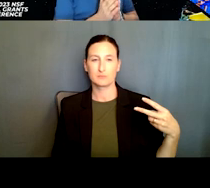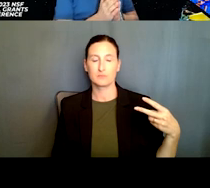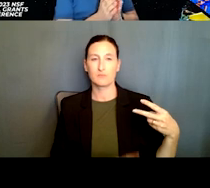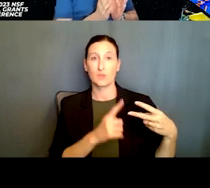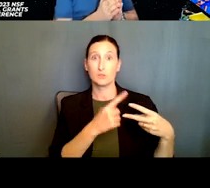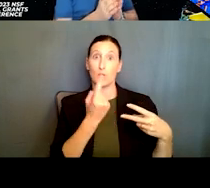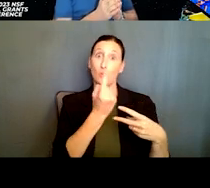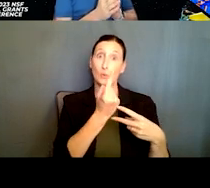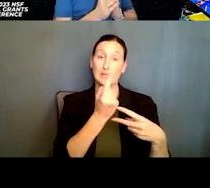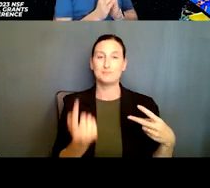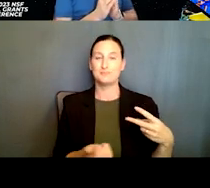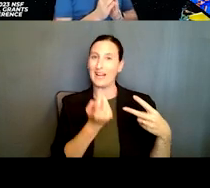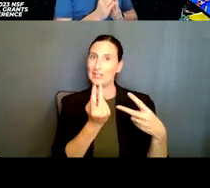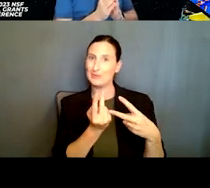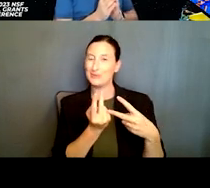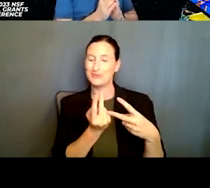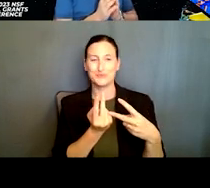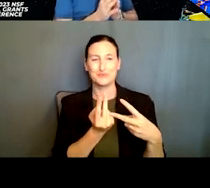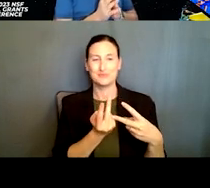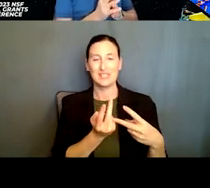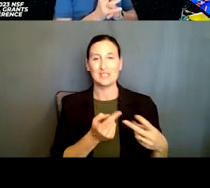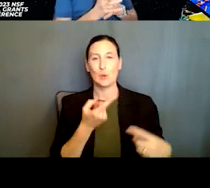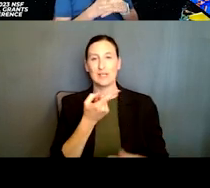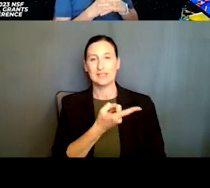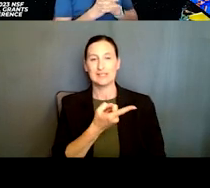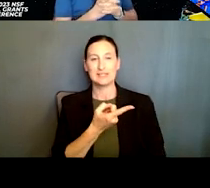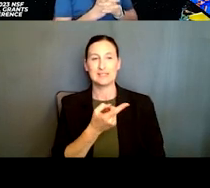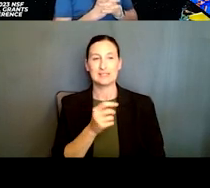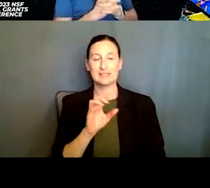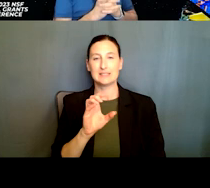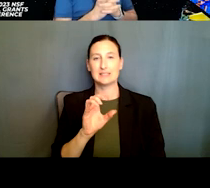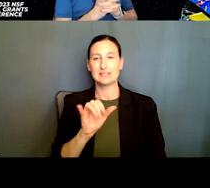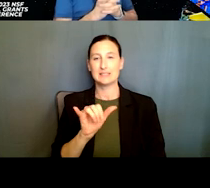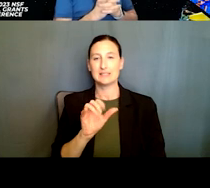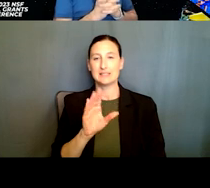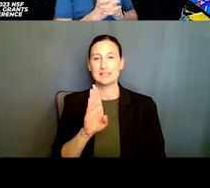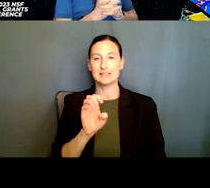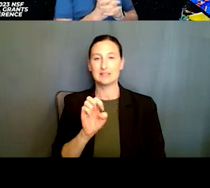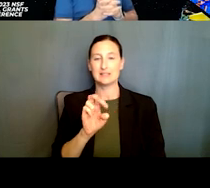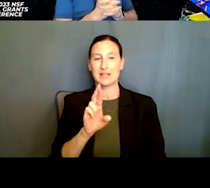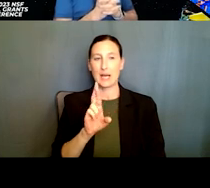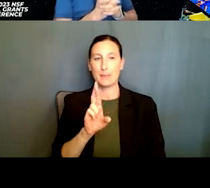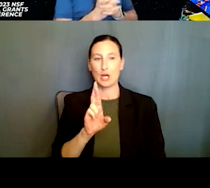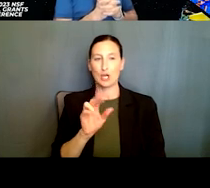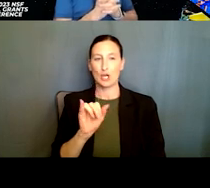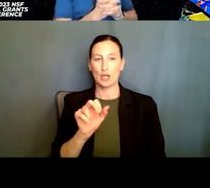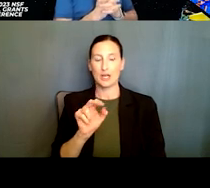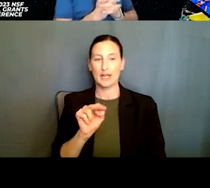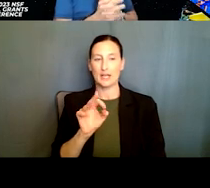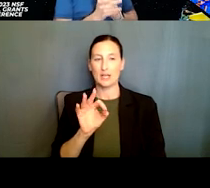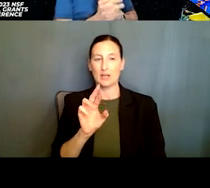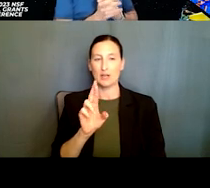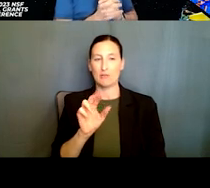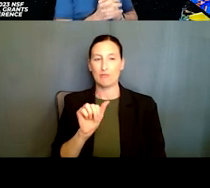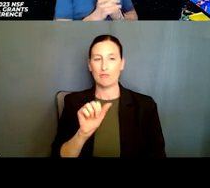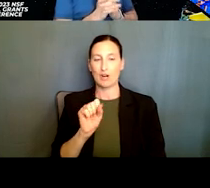and two. Uh, so essentially this is cyborg infrastructure that addresses, uh, community, uh, and or